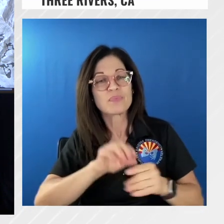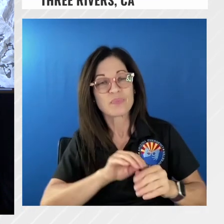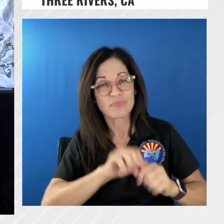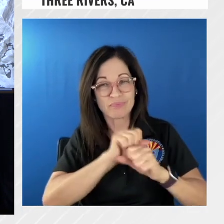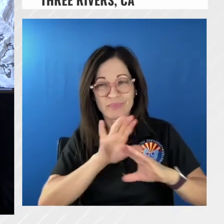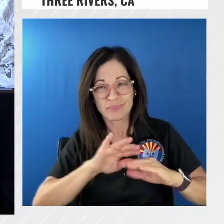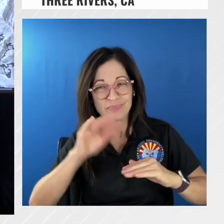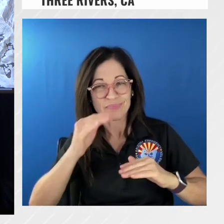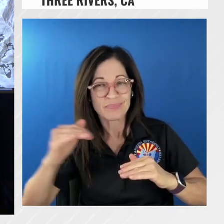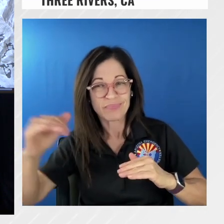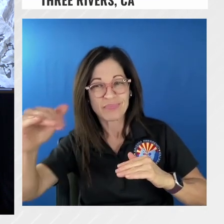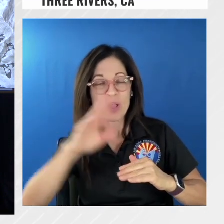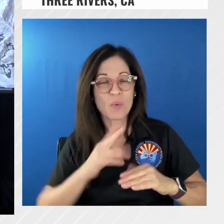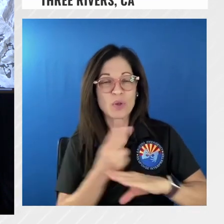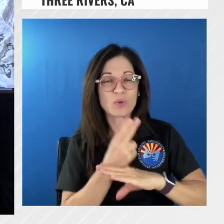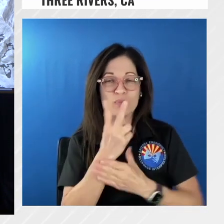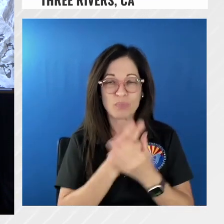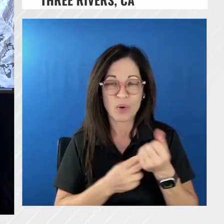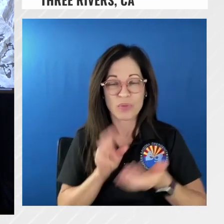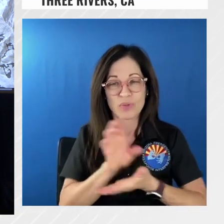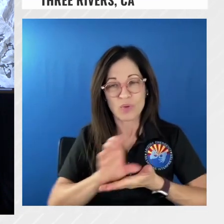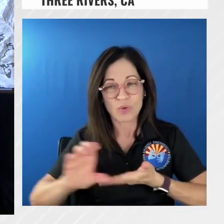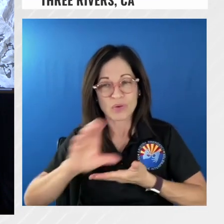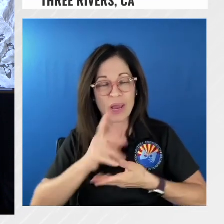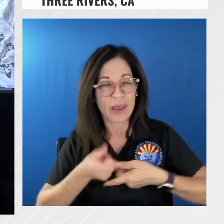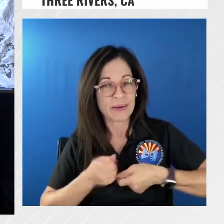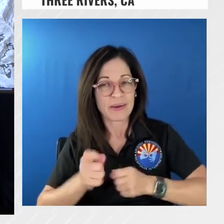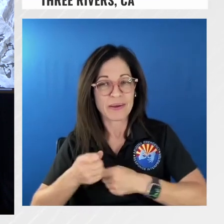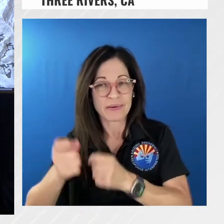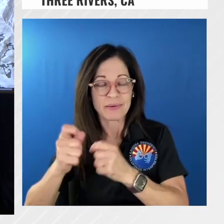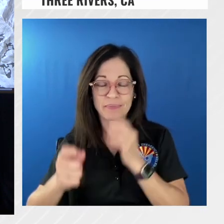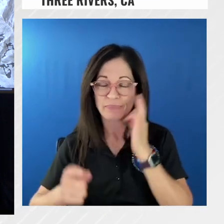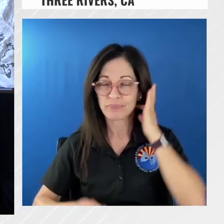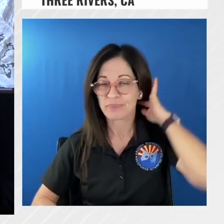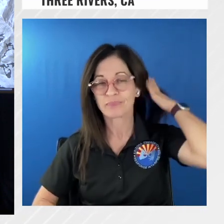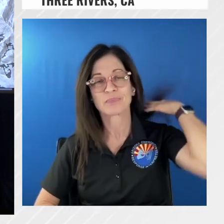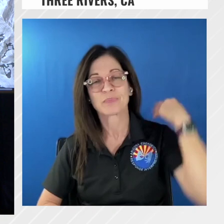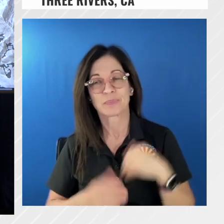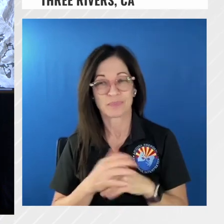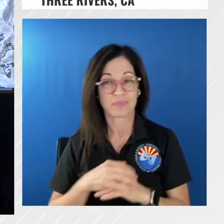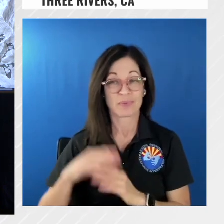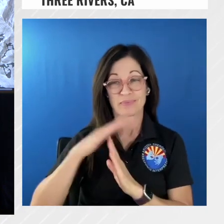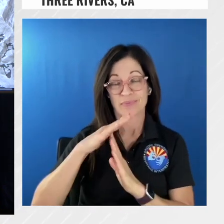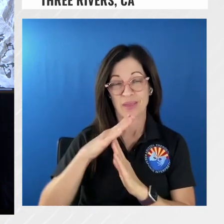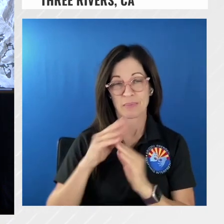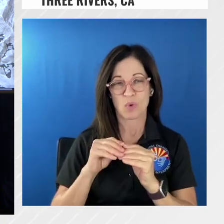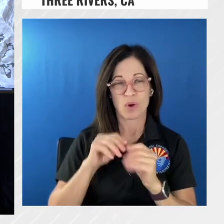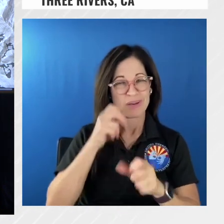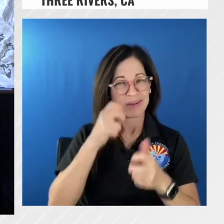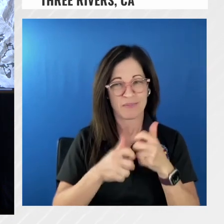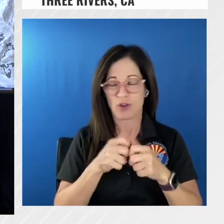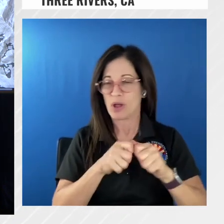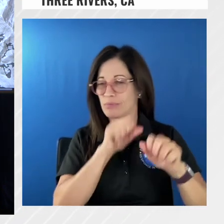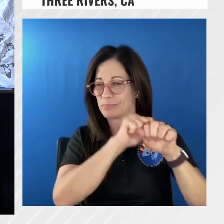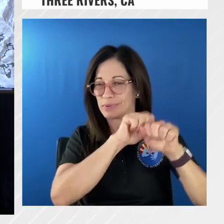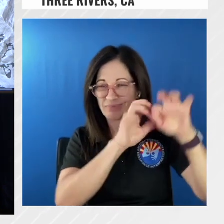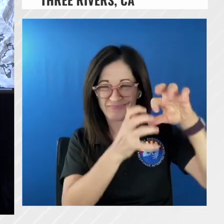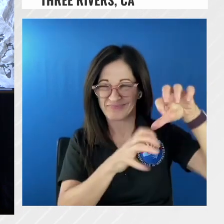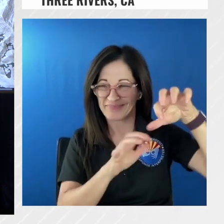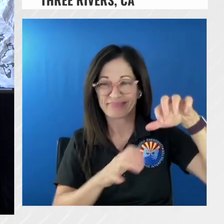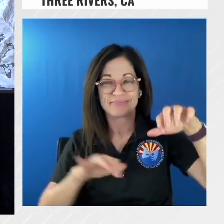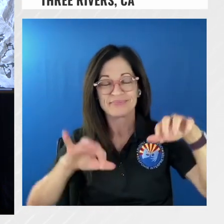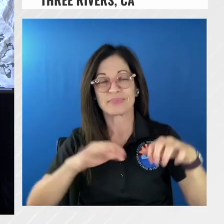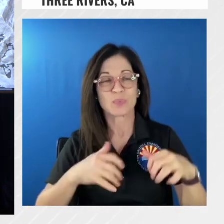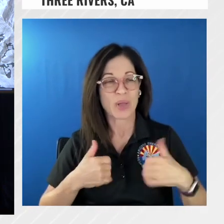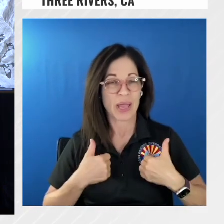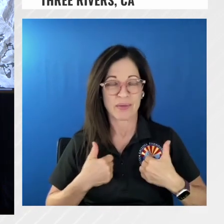intermix it coming all the way to the top this upper section right here is pretty rugged we got some of our most talented hand crews between uh state and